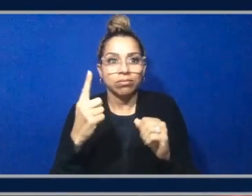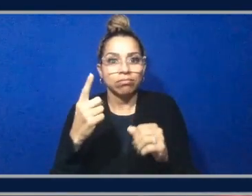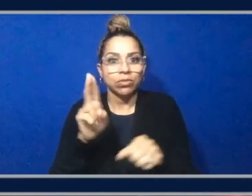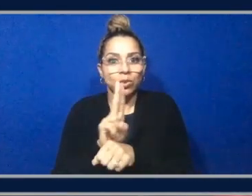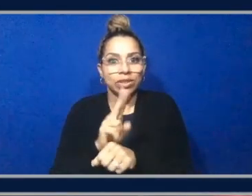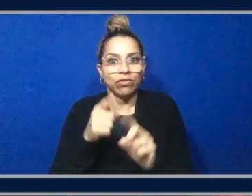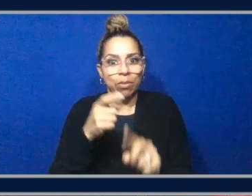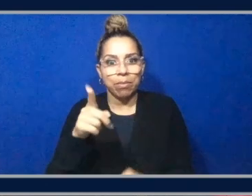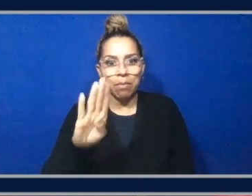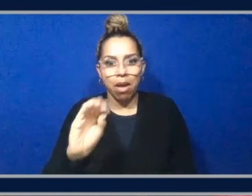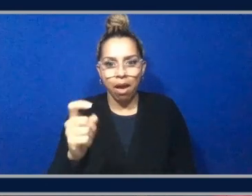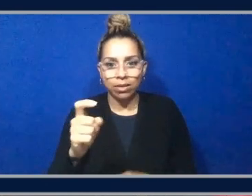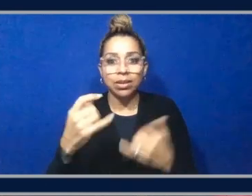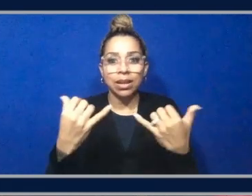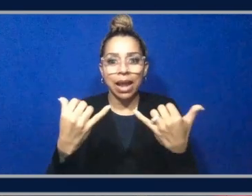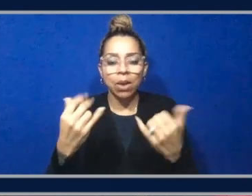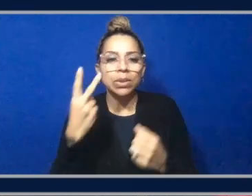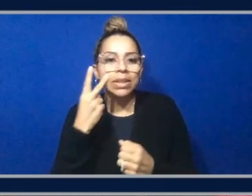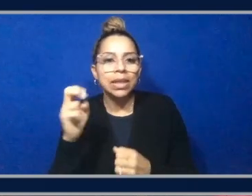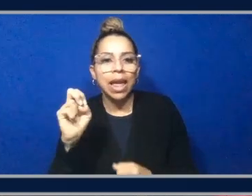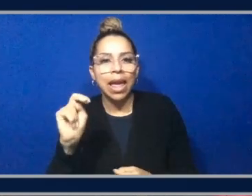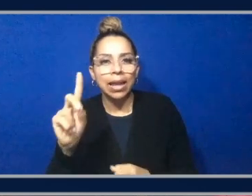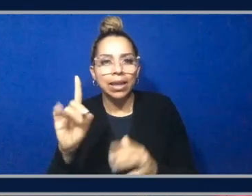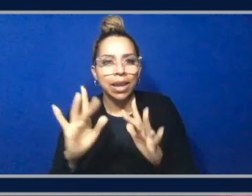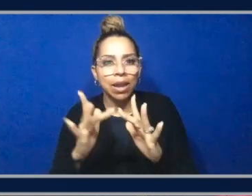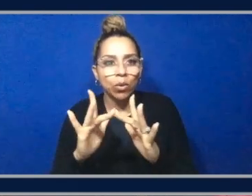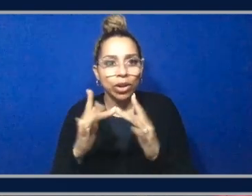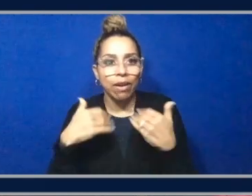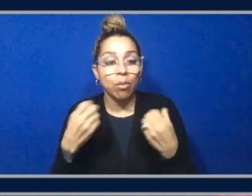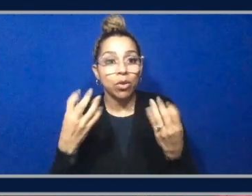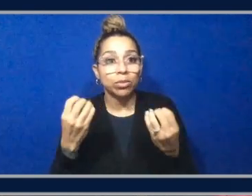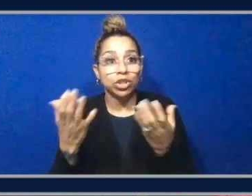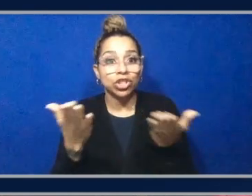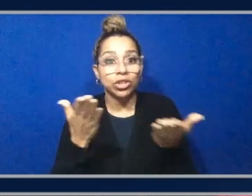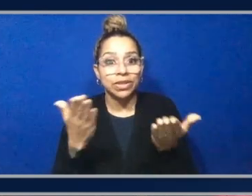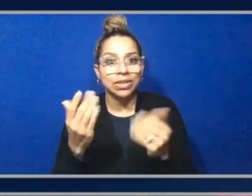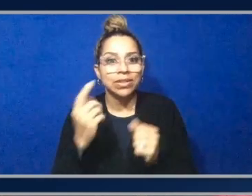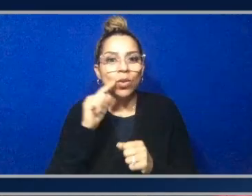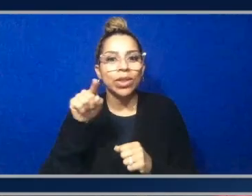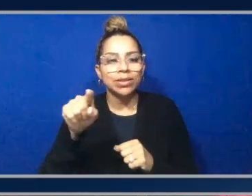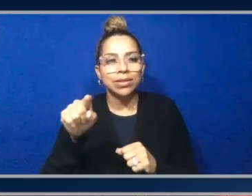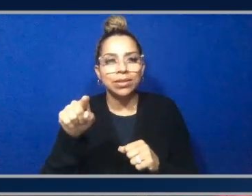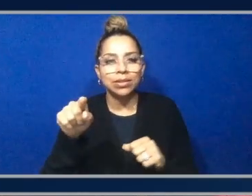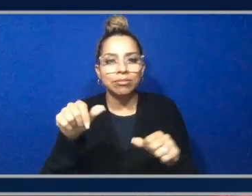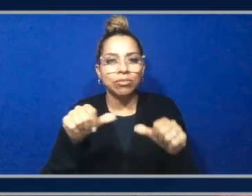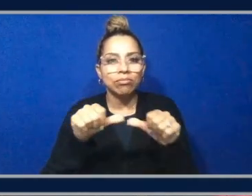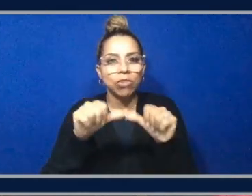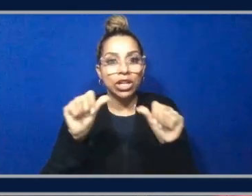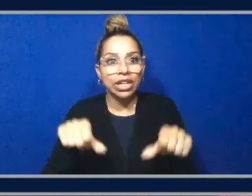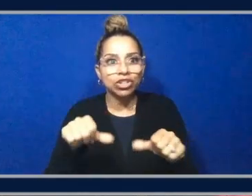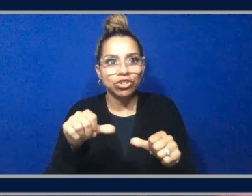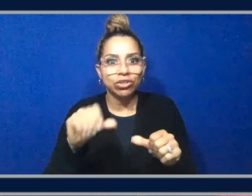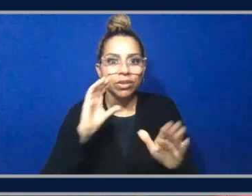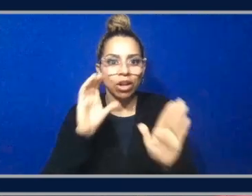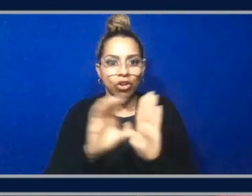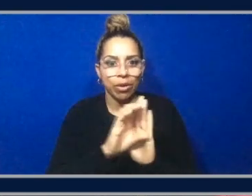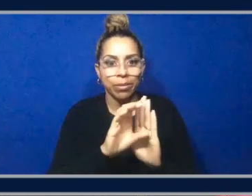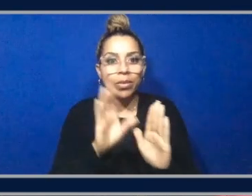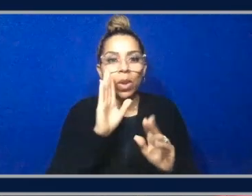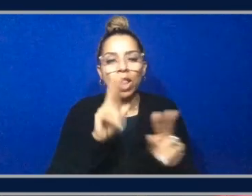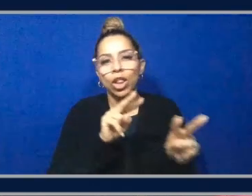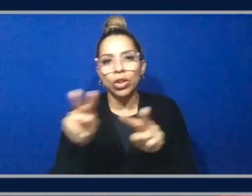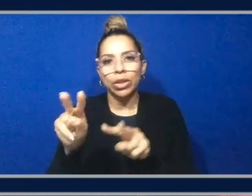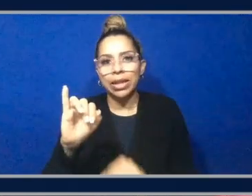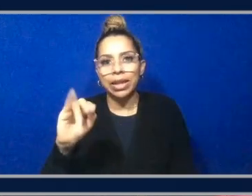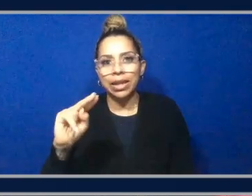networking and we have those multiple services that were in that architecture diagram, but we'll go look at this ingress as well. And you'll